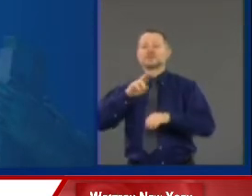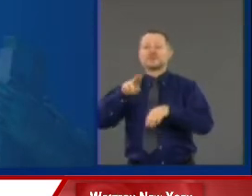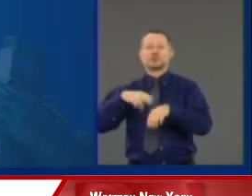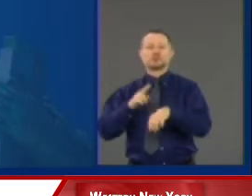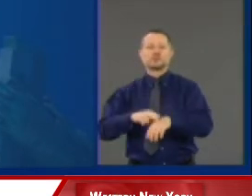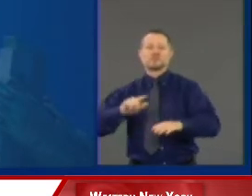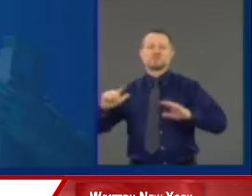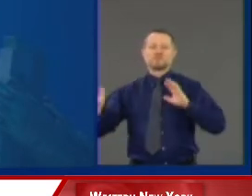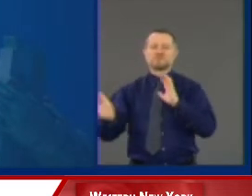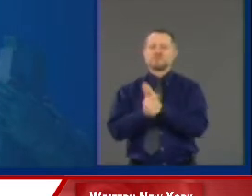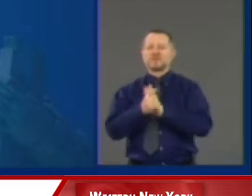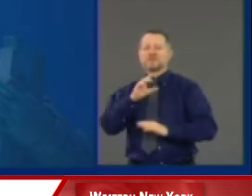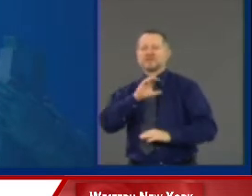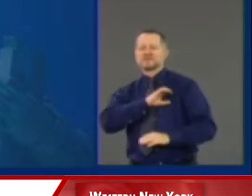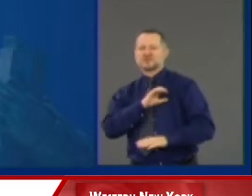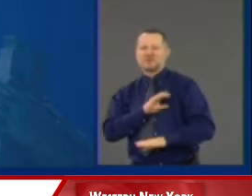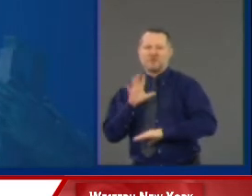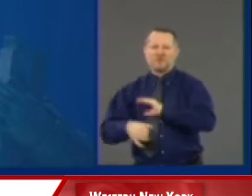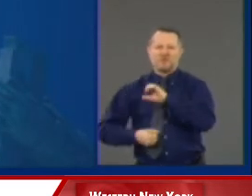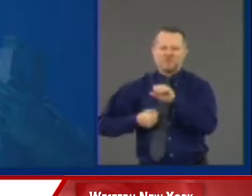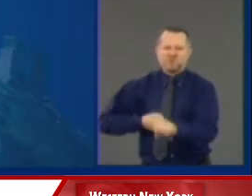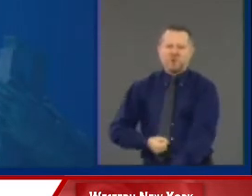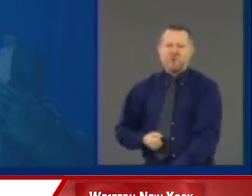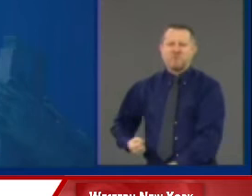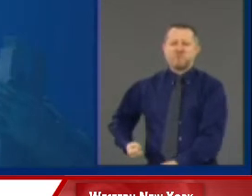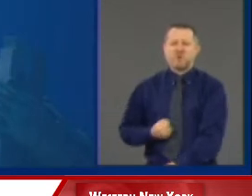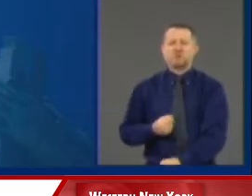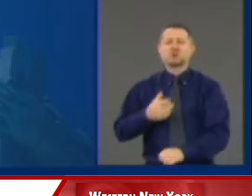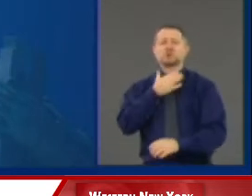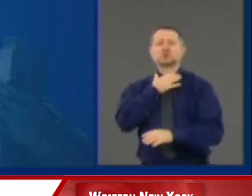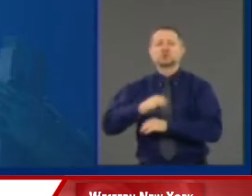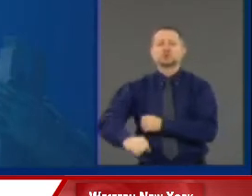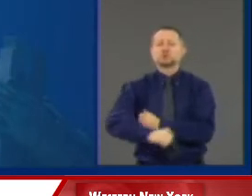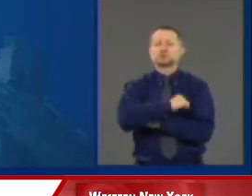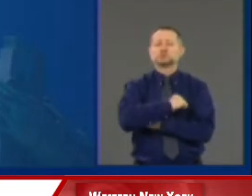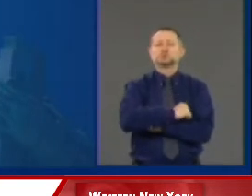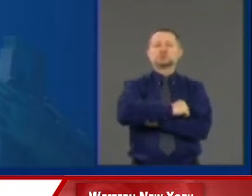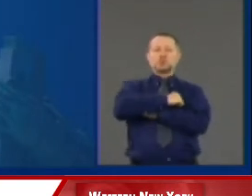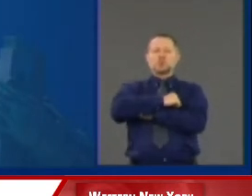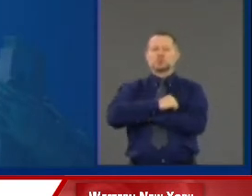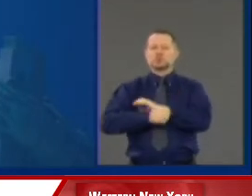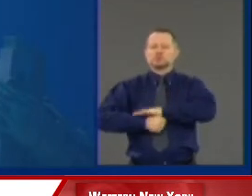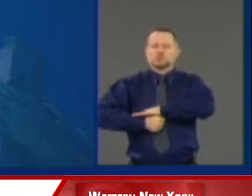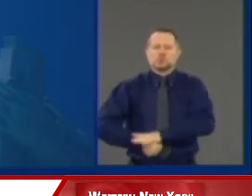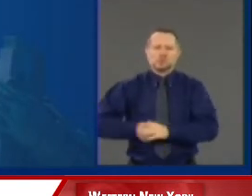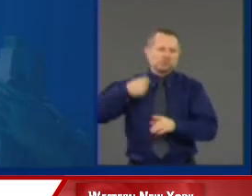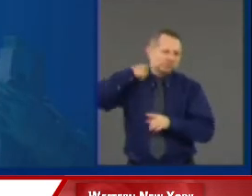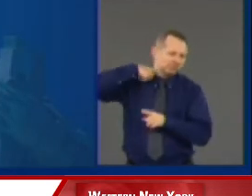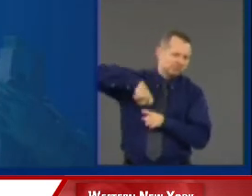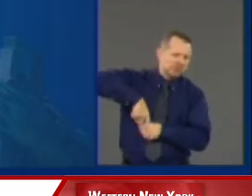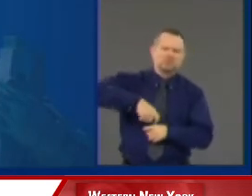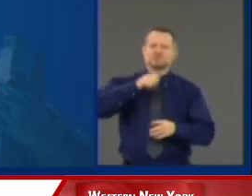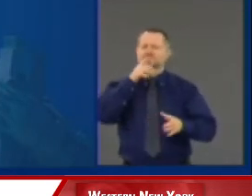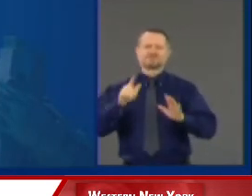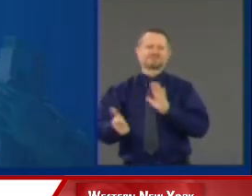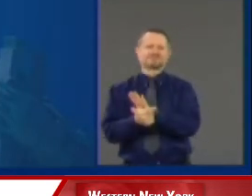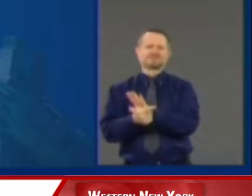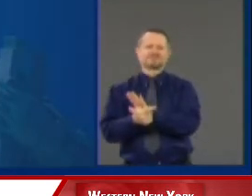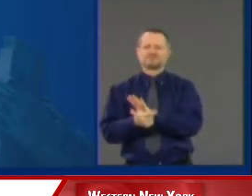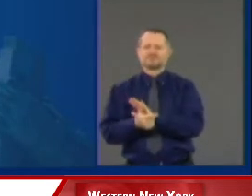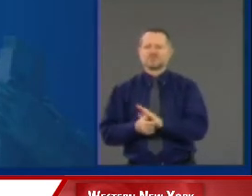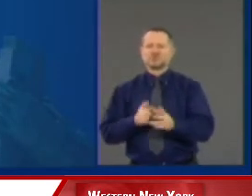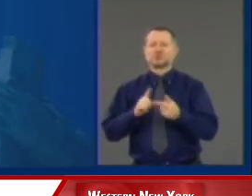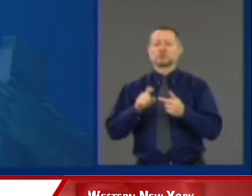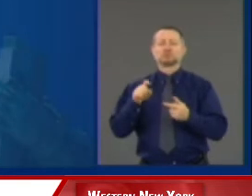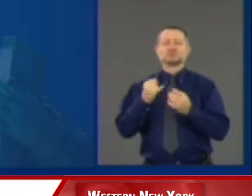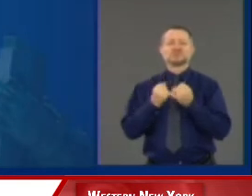officers. There should be a national ban on chokeholds. Period. There should be independent investigations